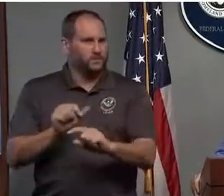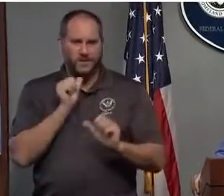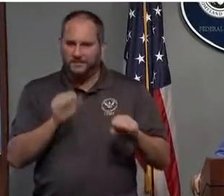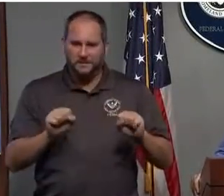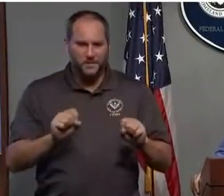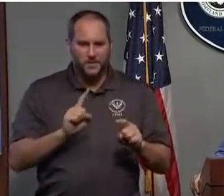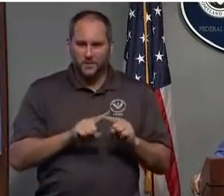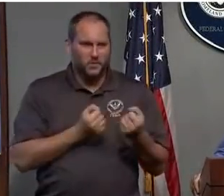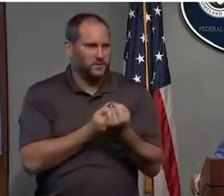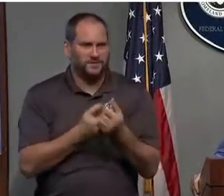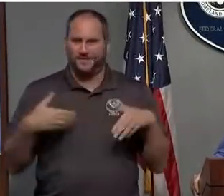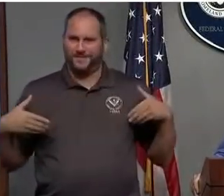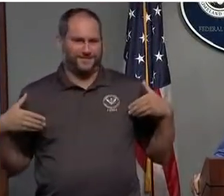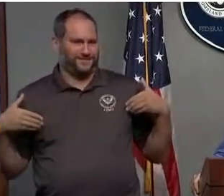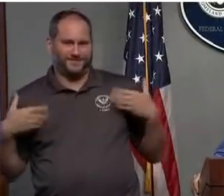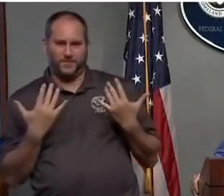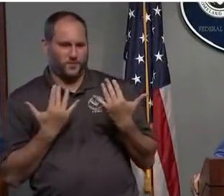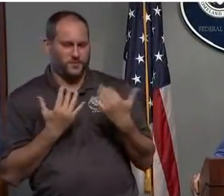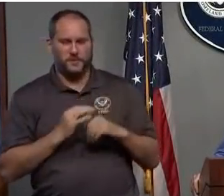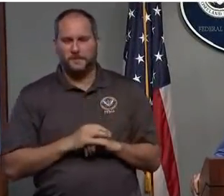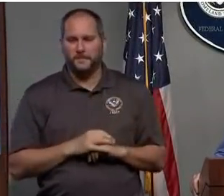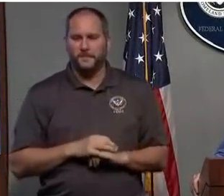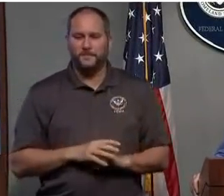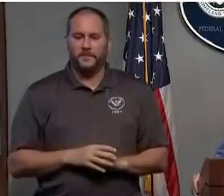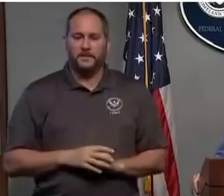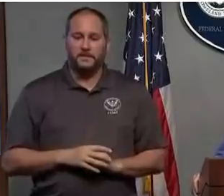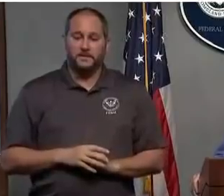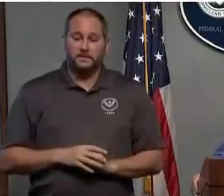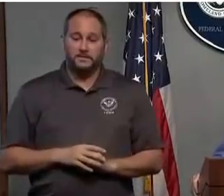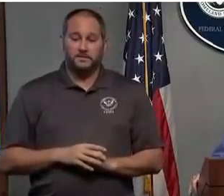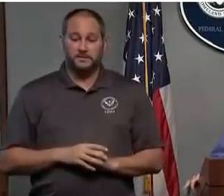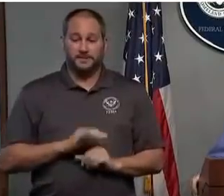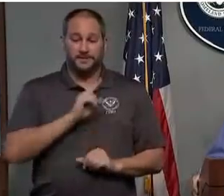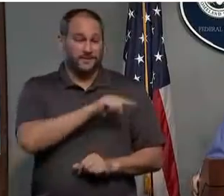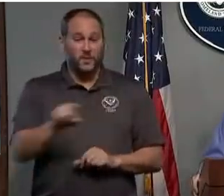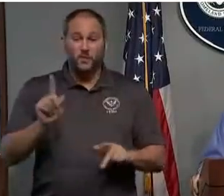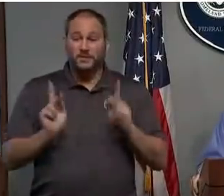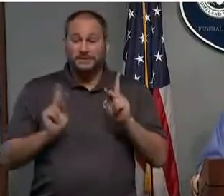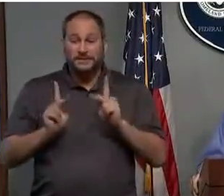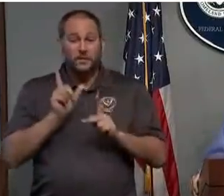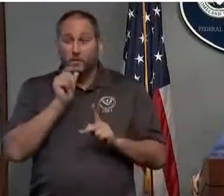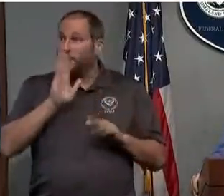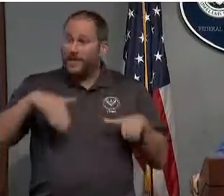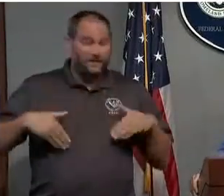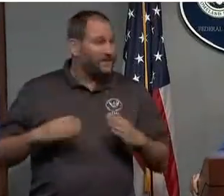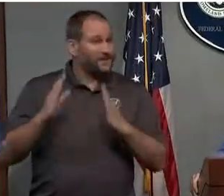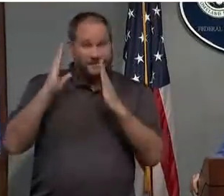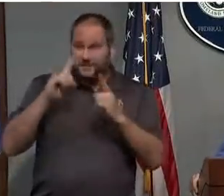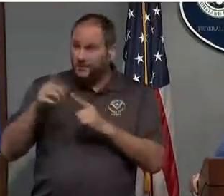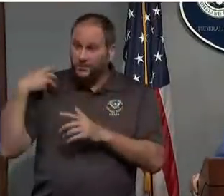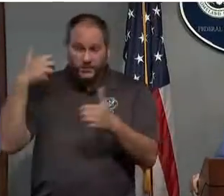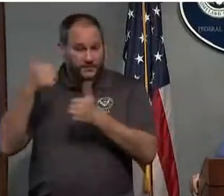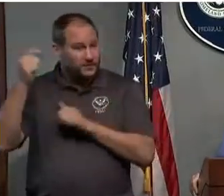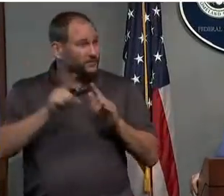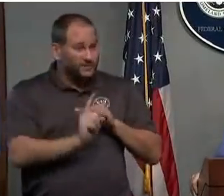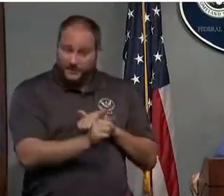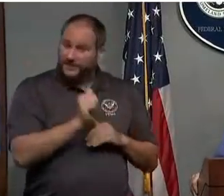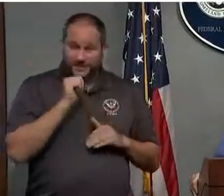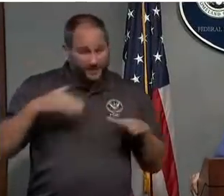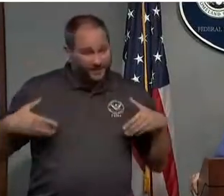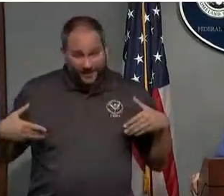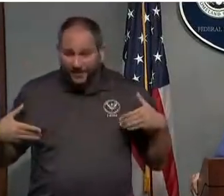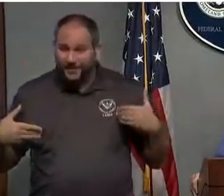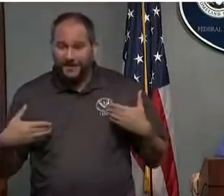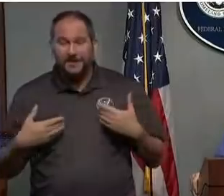by all means. So those citizens that did not heed the evacuation warnings, you know, it's